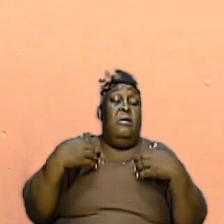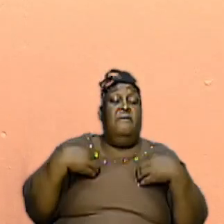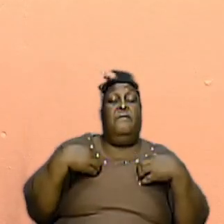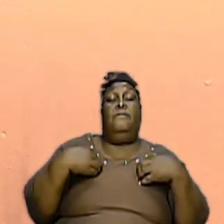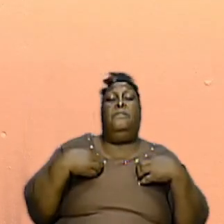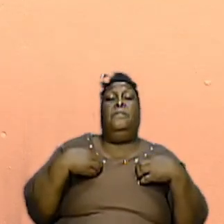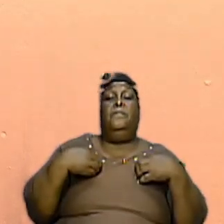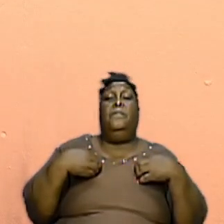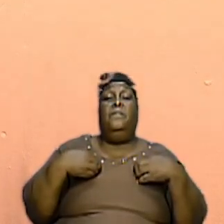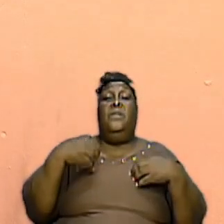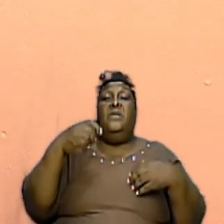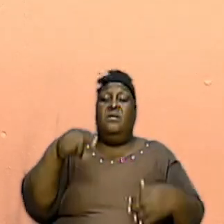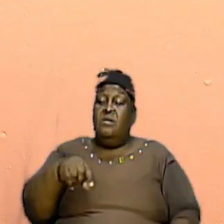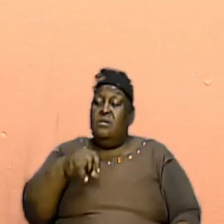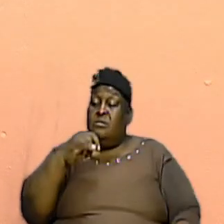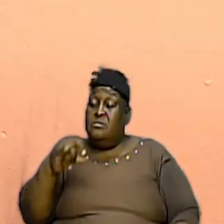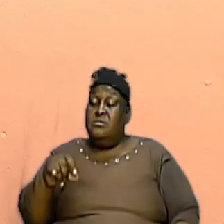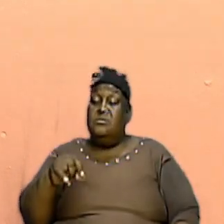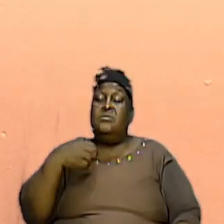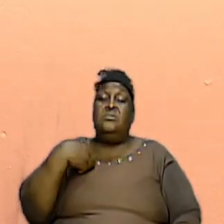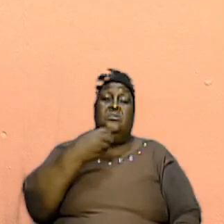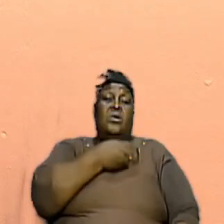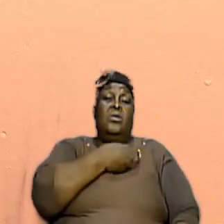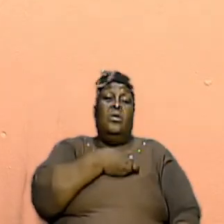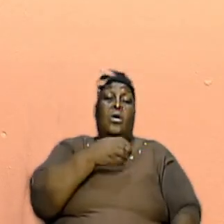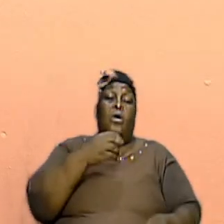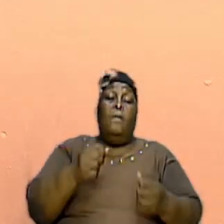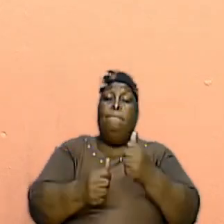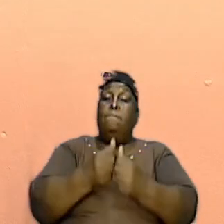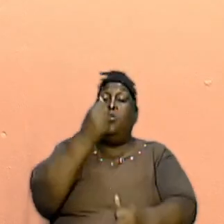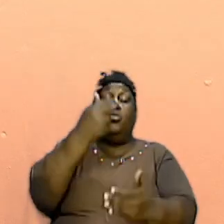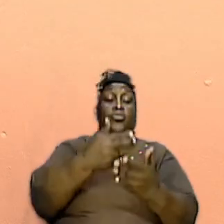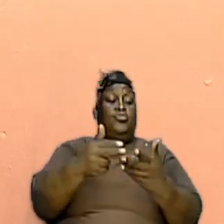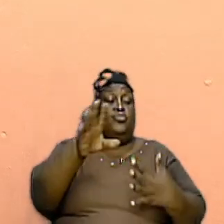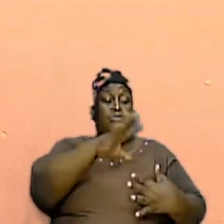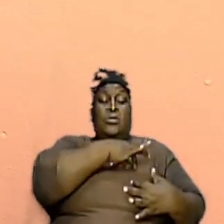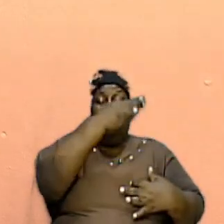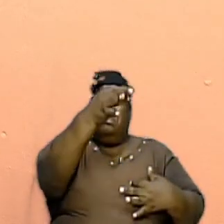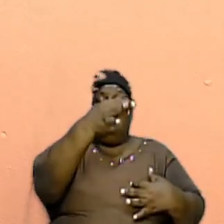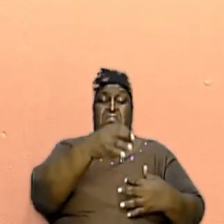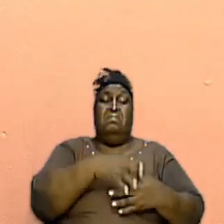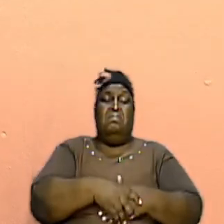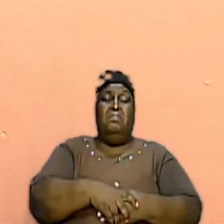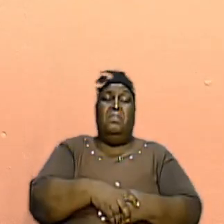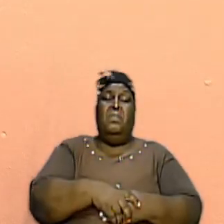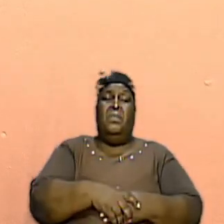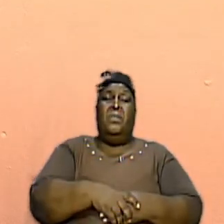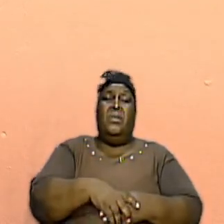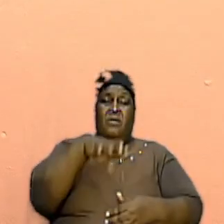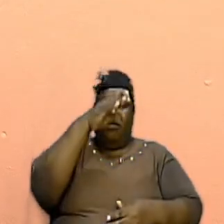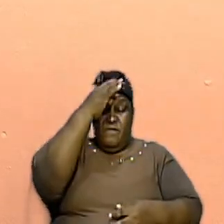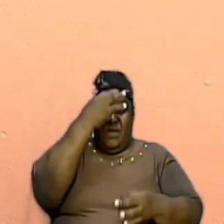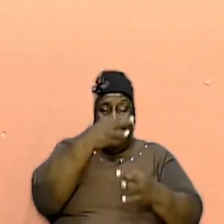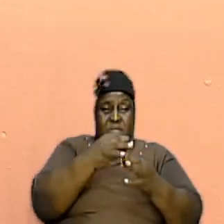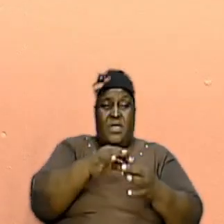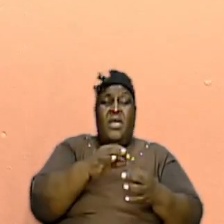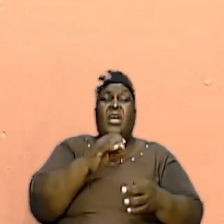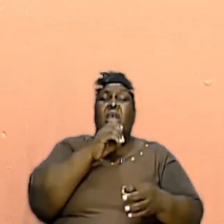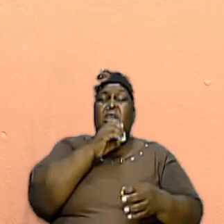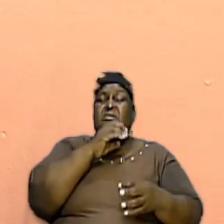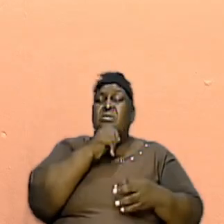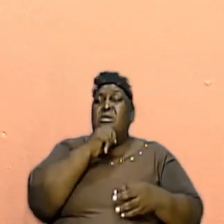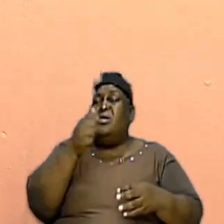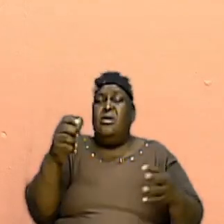This Is Our Most Holy Faith It It Not Trivial It Is Not Light